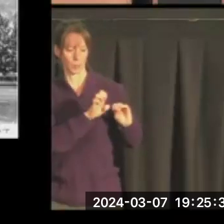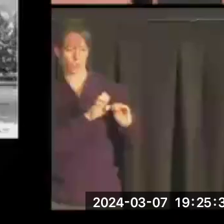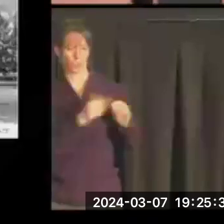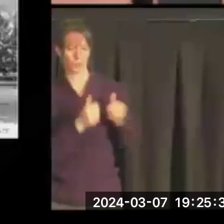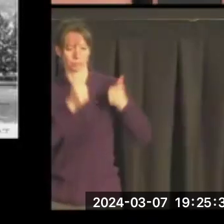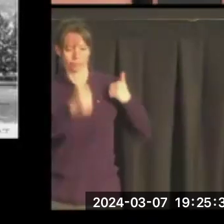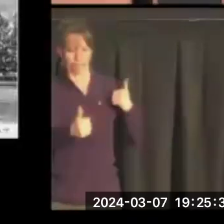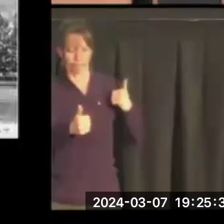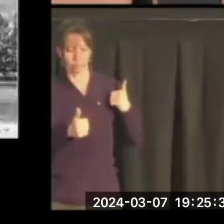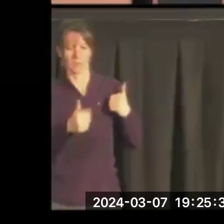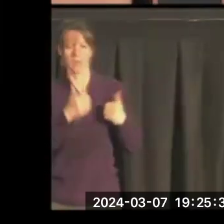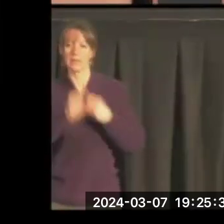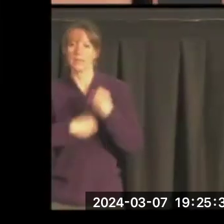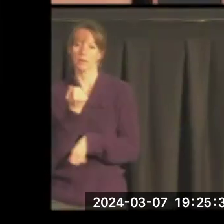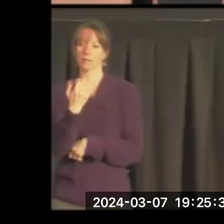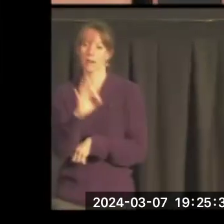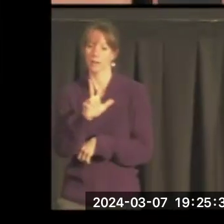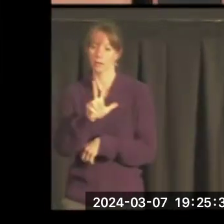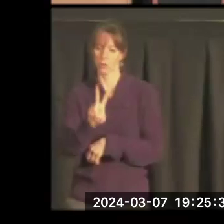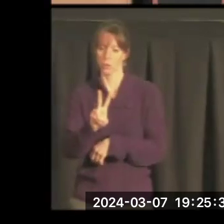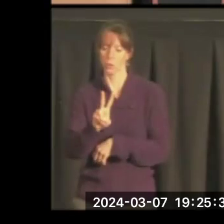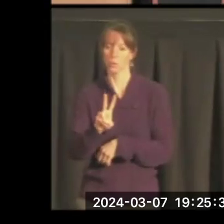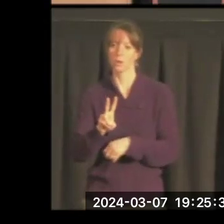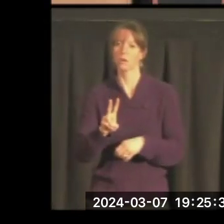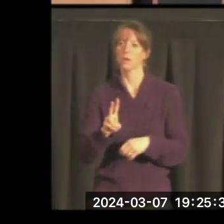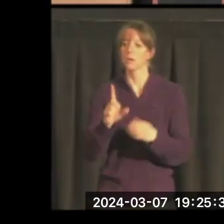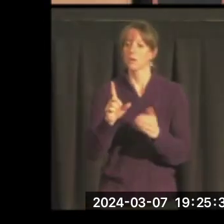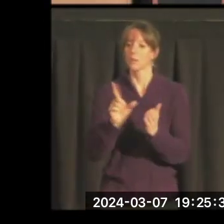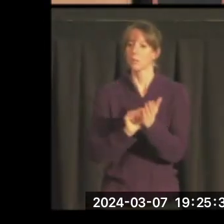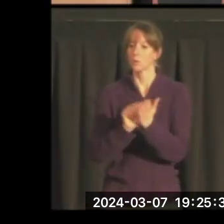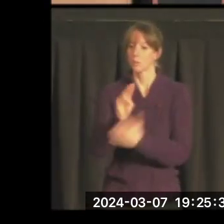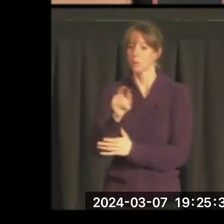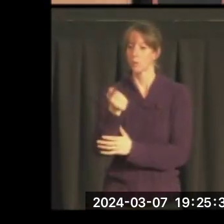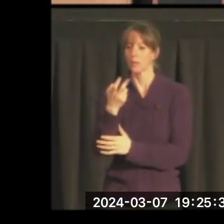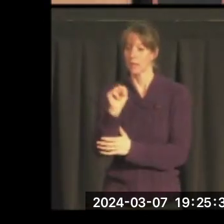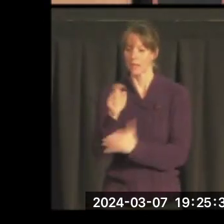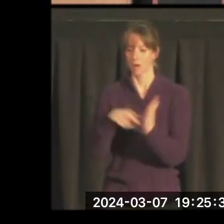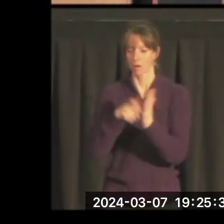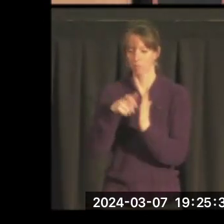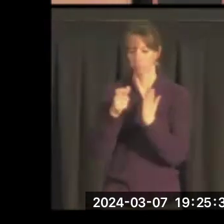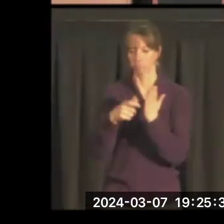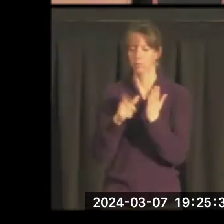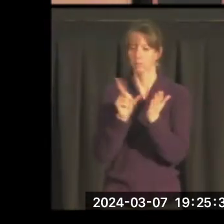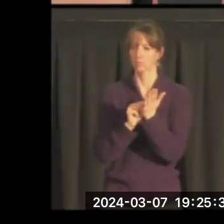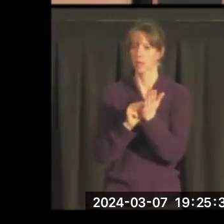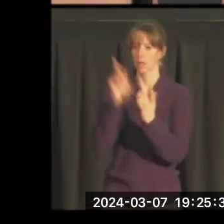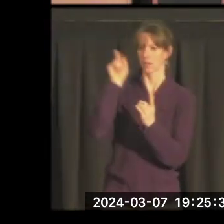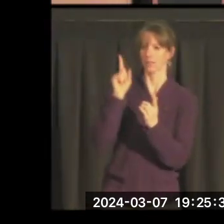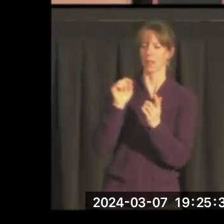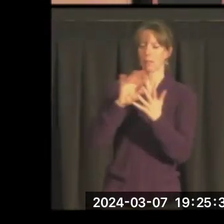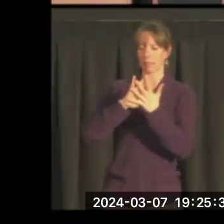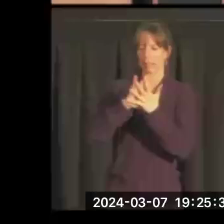And in 1932, there's an article that appears in the Missoulian. It's a little faded and blurry, but those were the times.